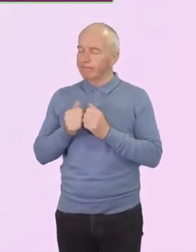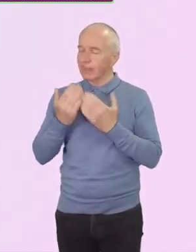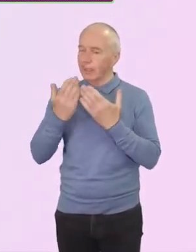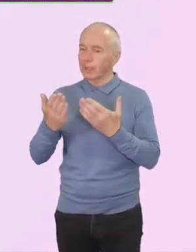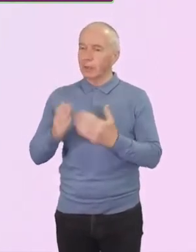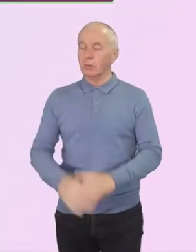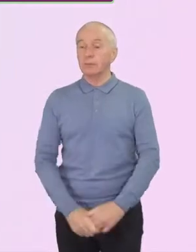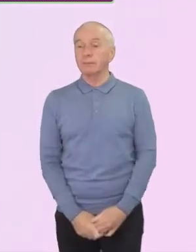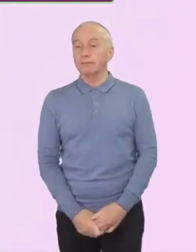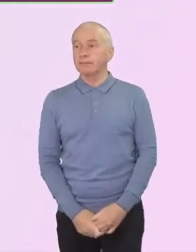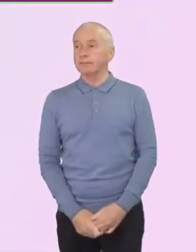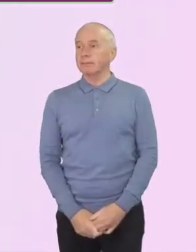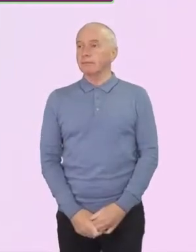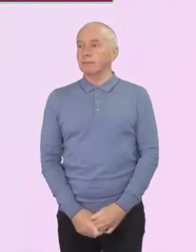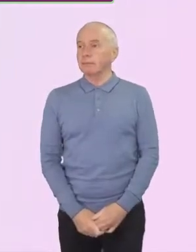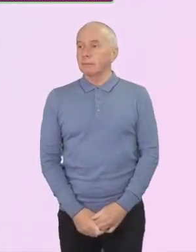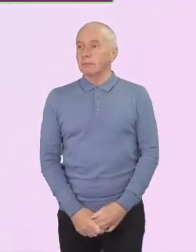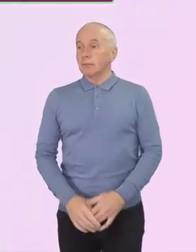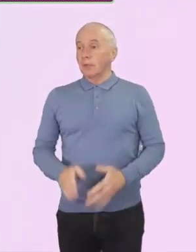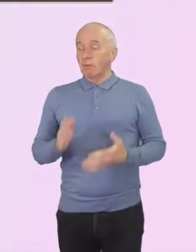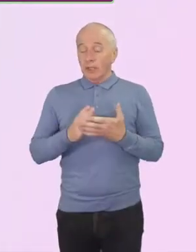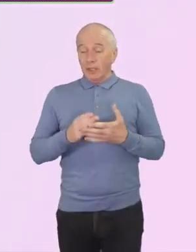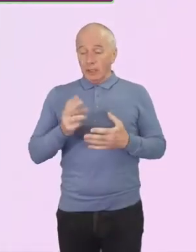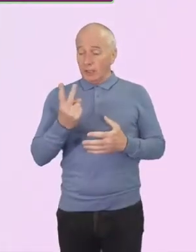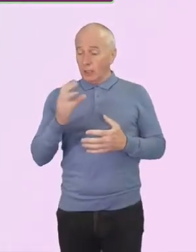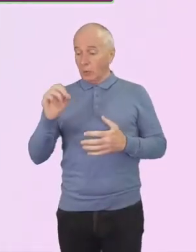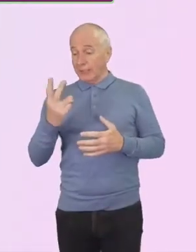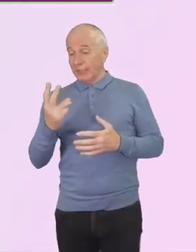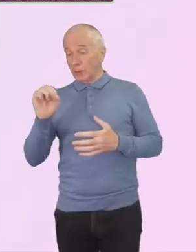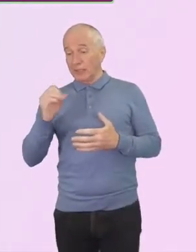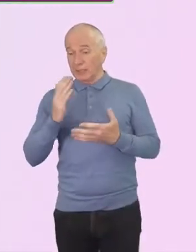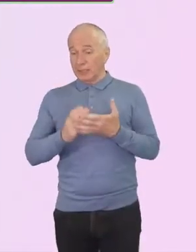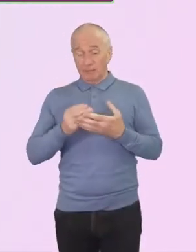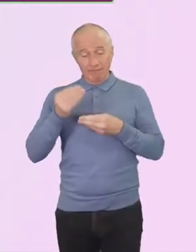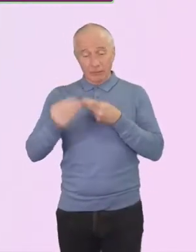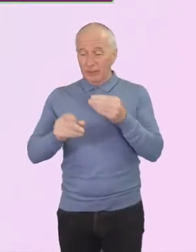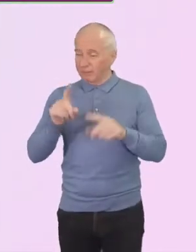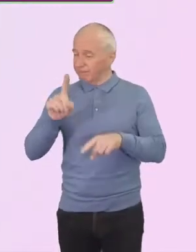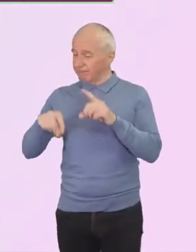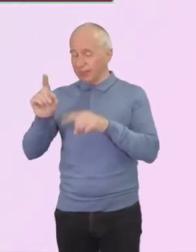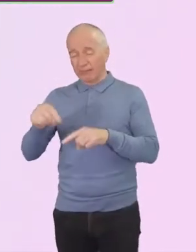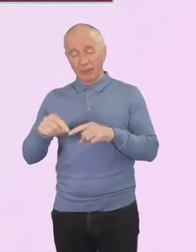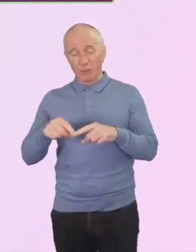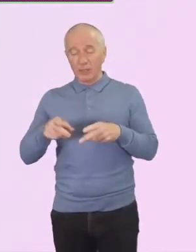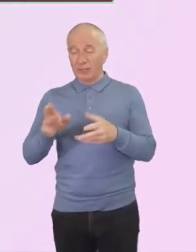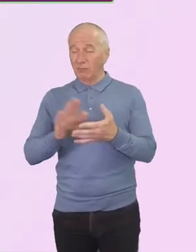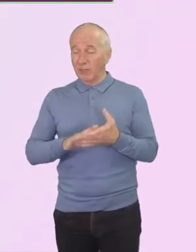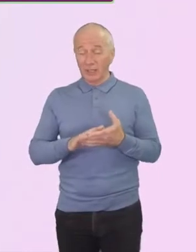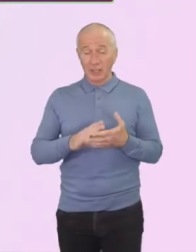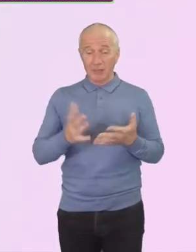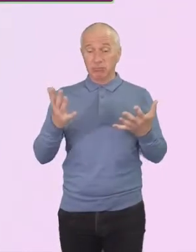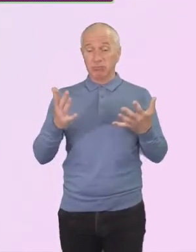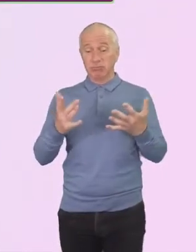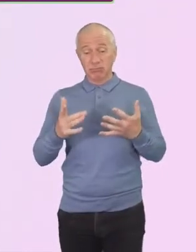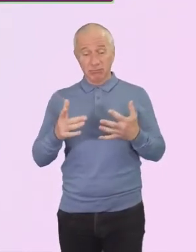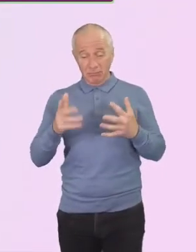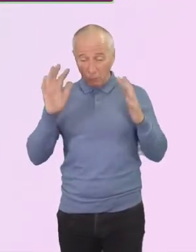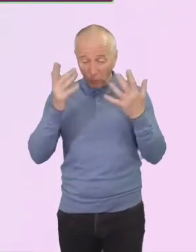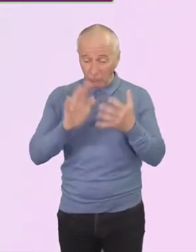2020 has been described in various ways. Challenging, different, worrying,